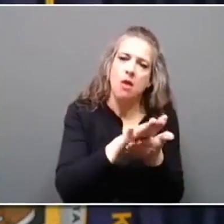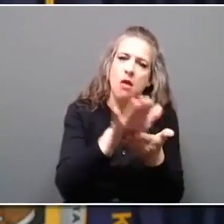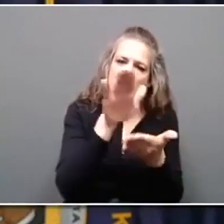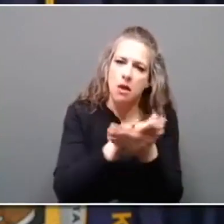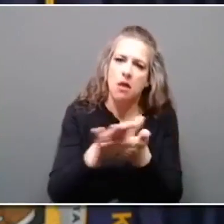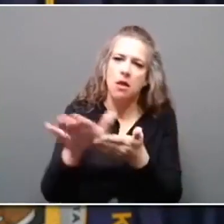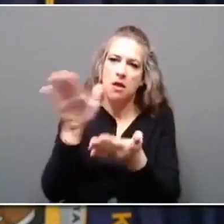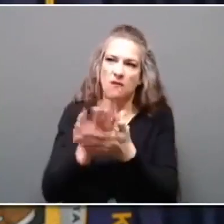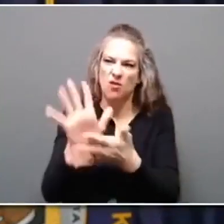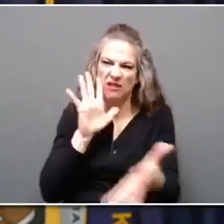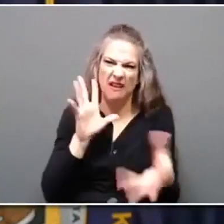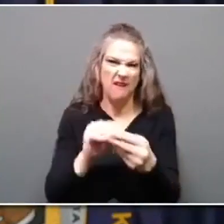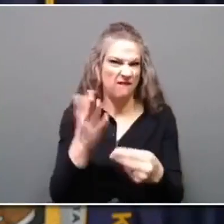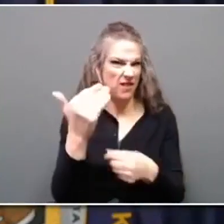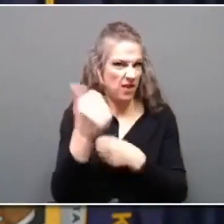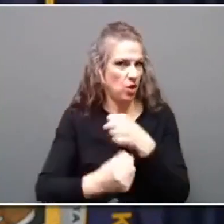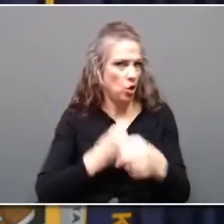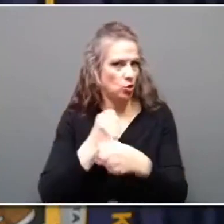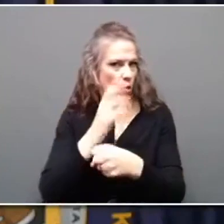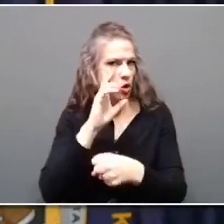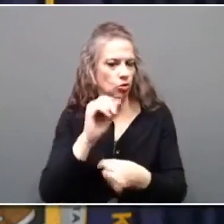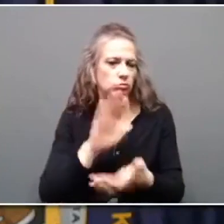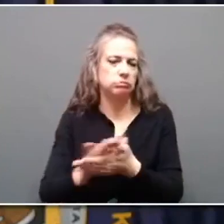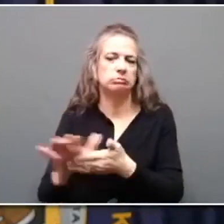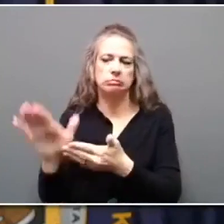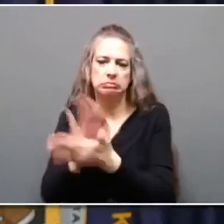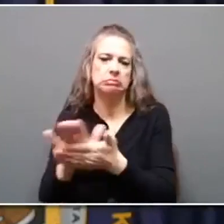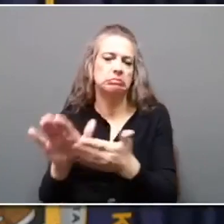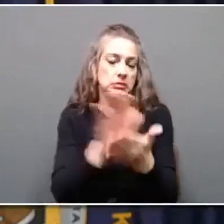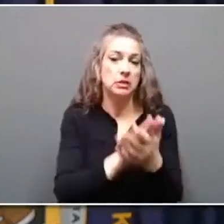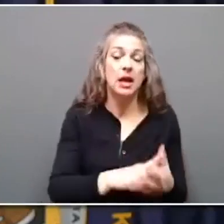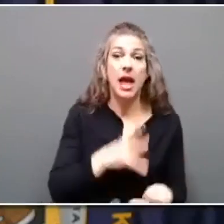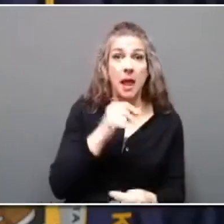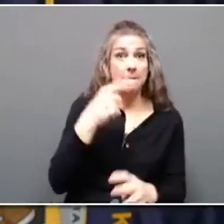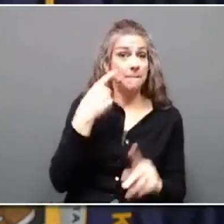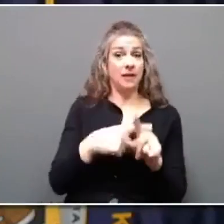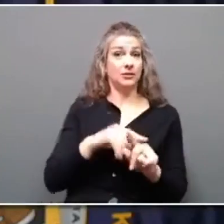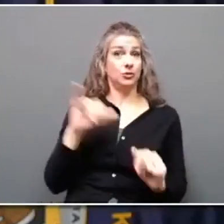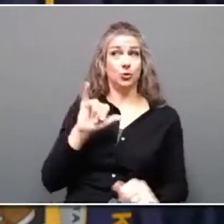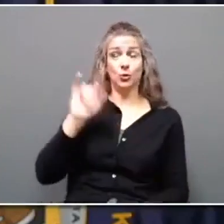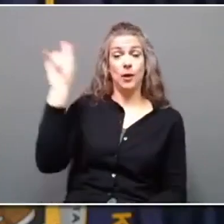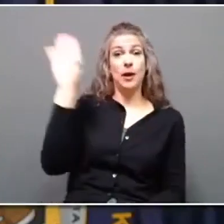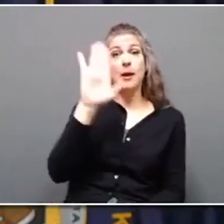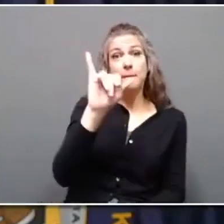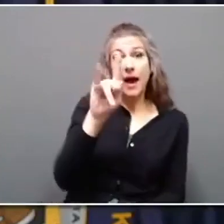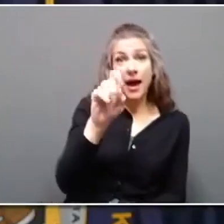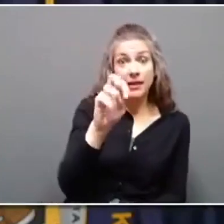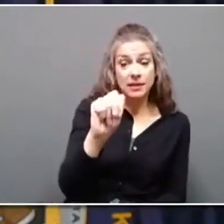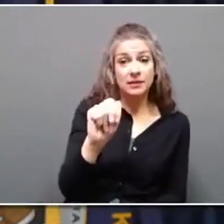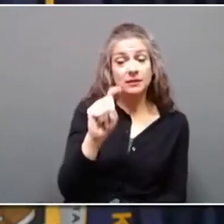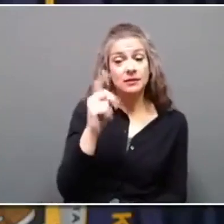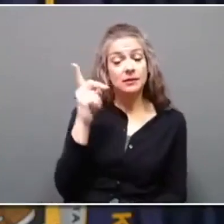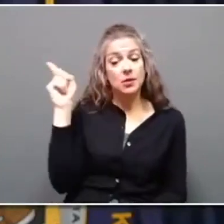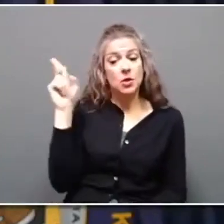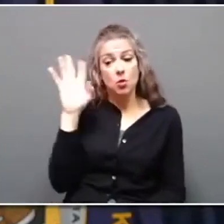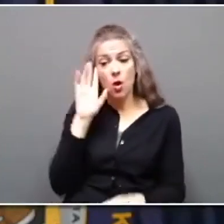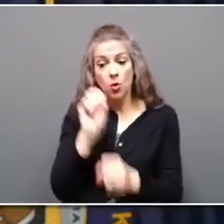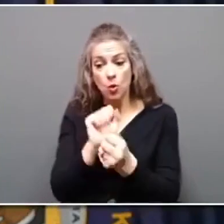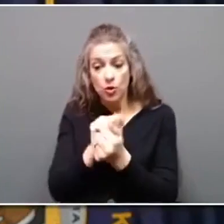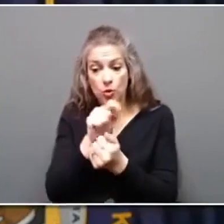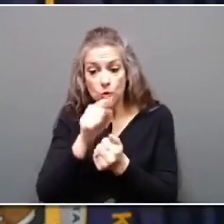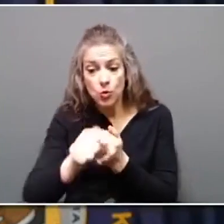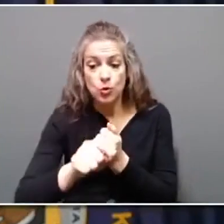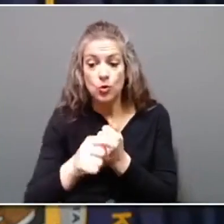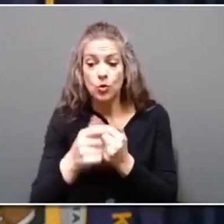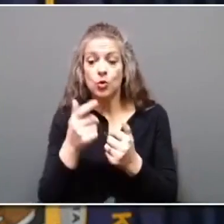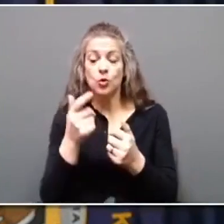the Biden-Harris administration is working with you and many communities all across the country to create good-paying jobs